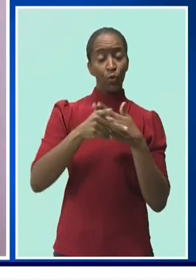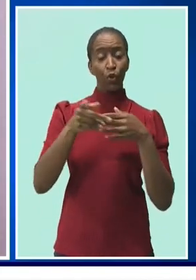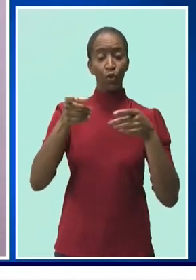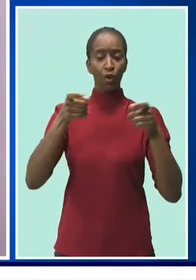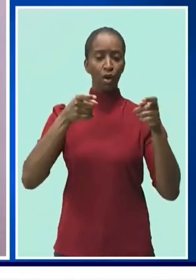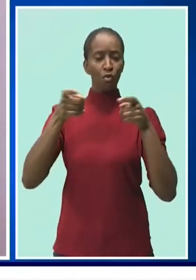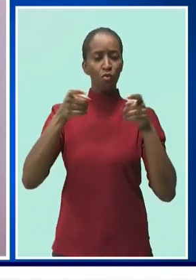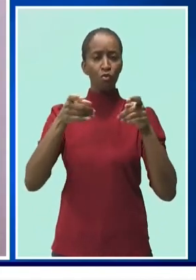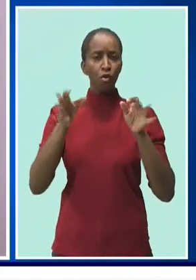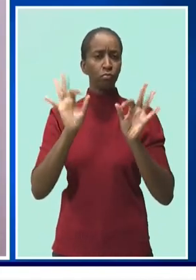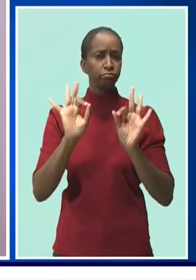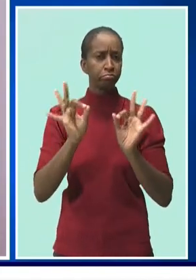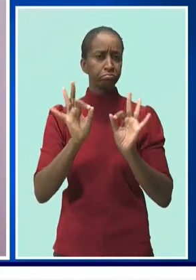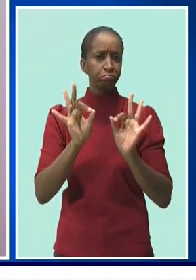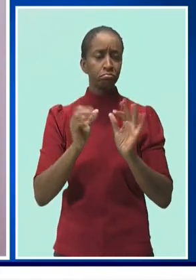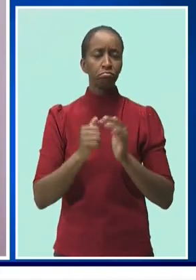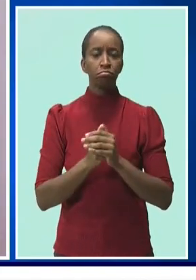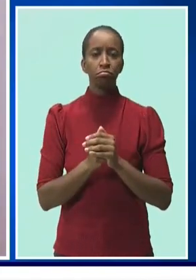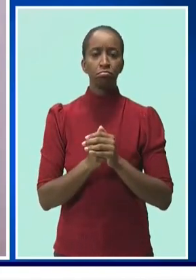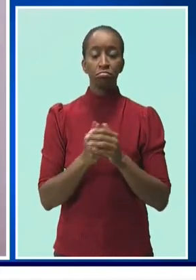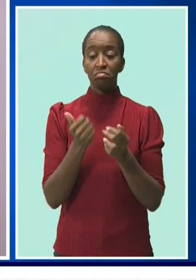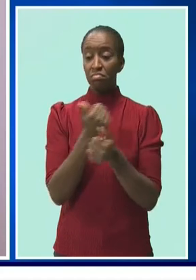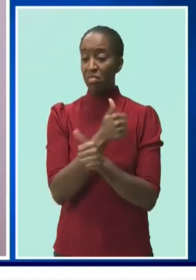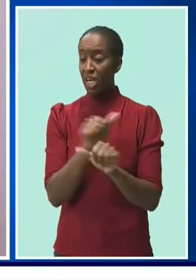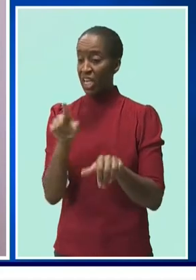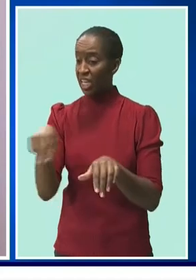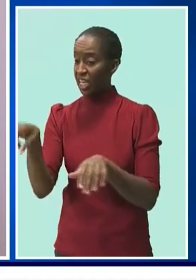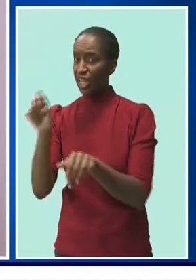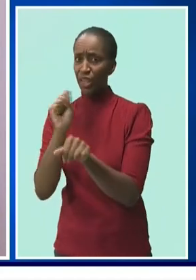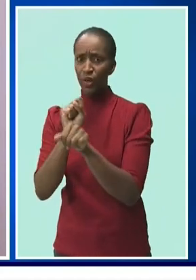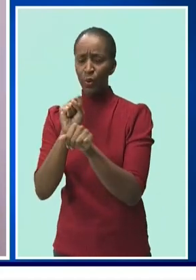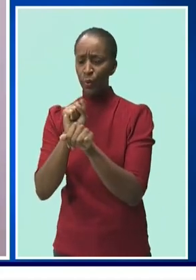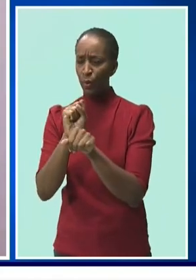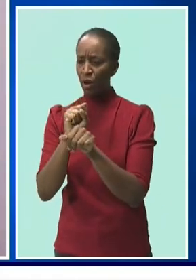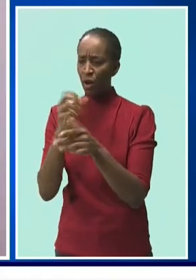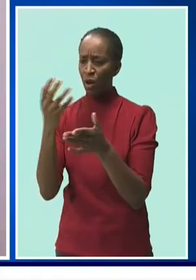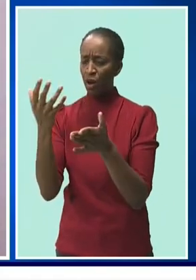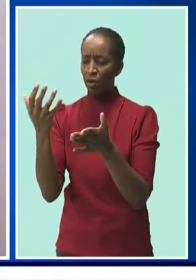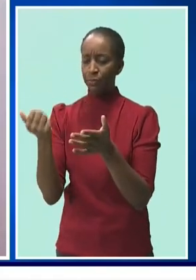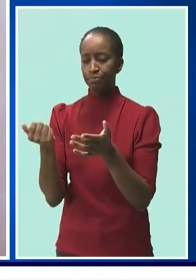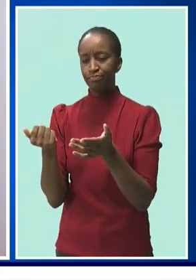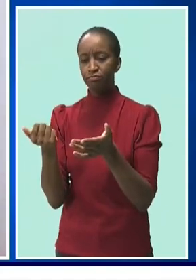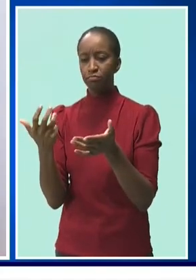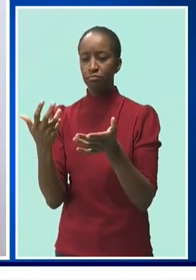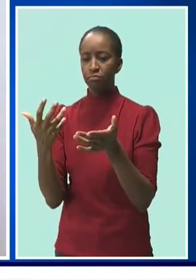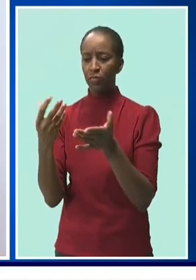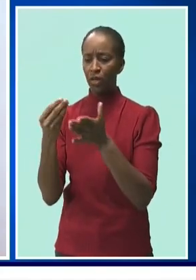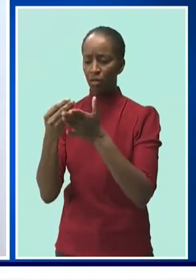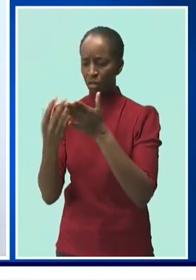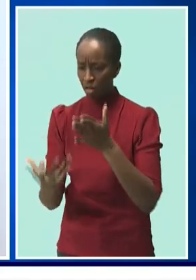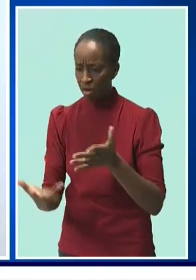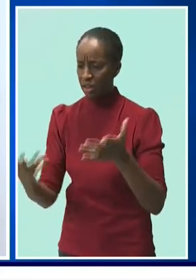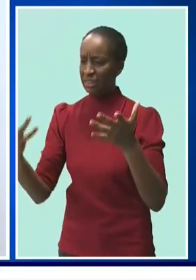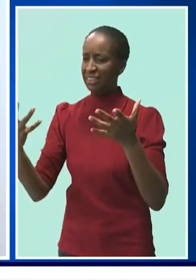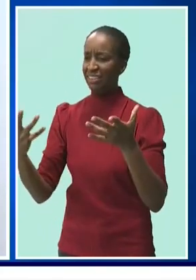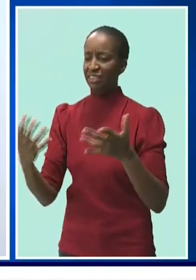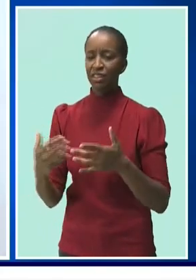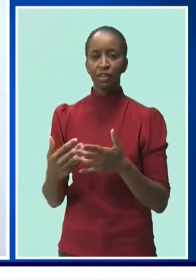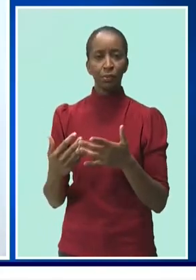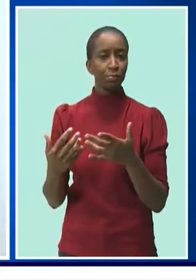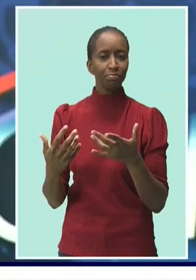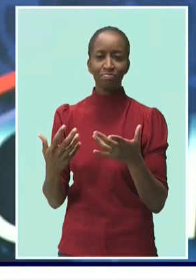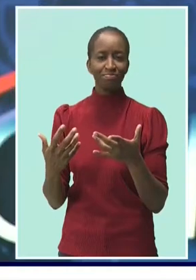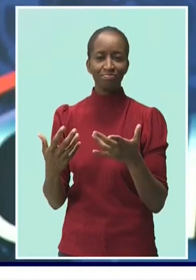possibility of any public officer being disadvantaged as a consequence of a system or procedural